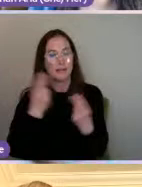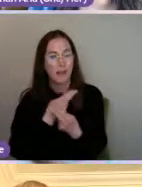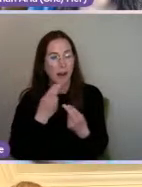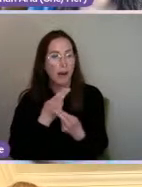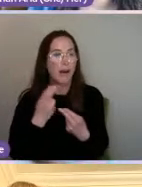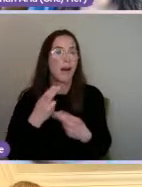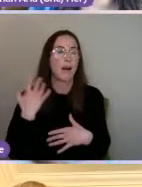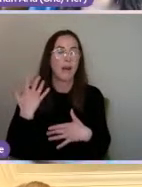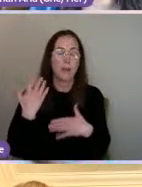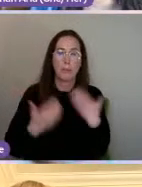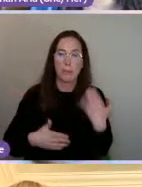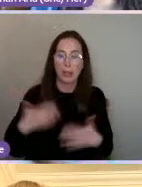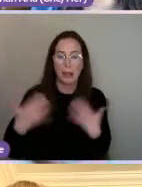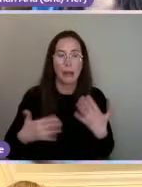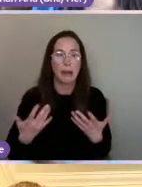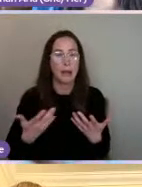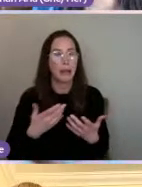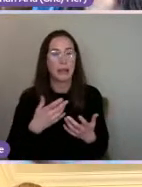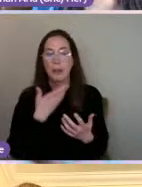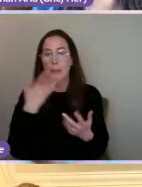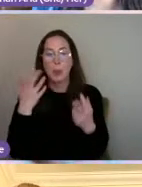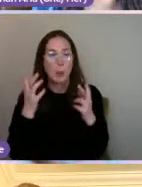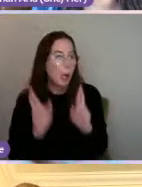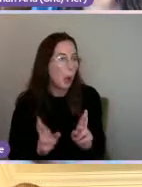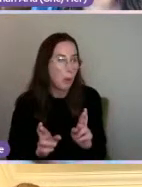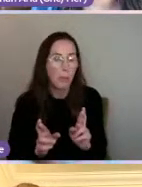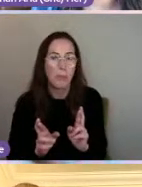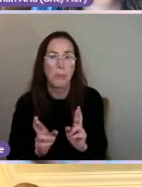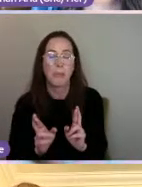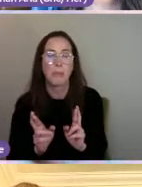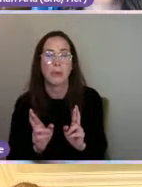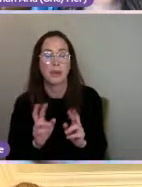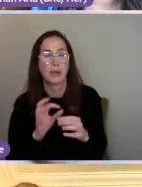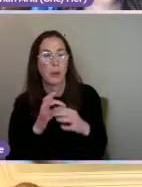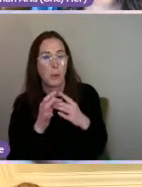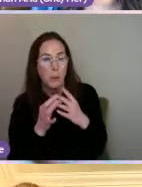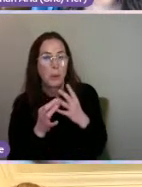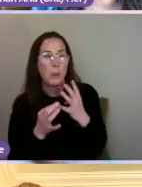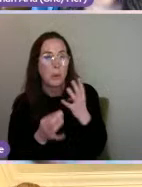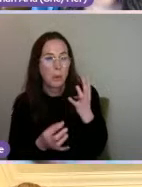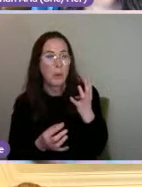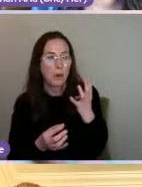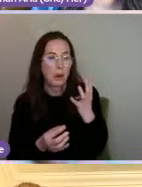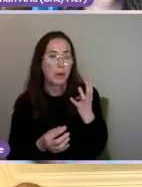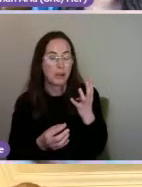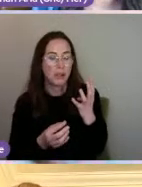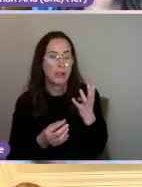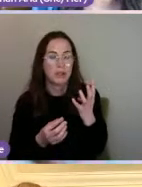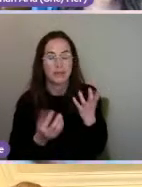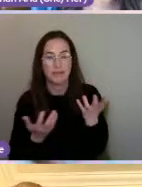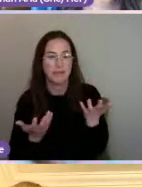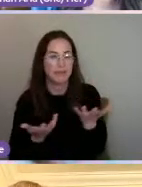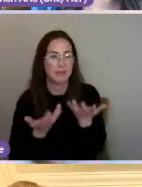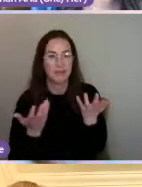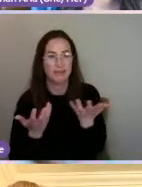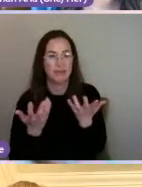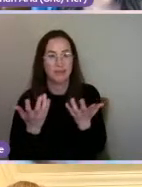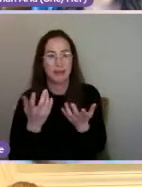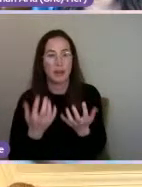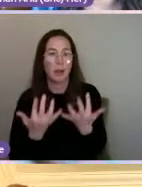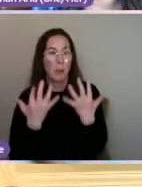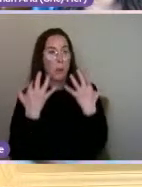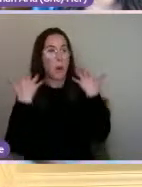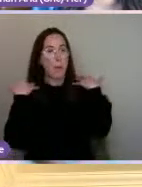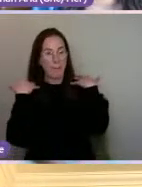hopelessness, all those things that just wash over